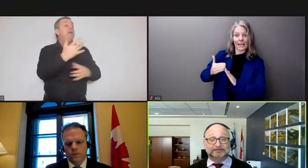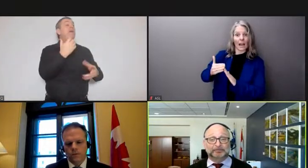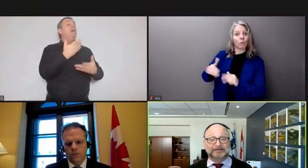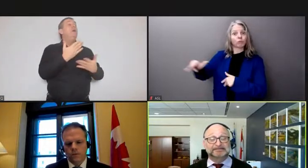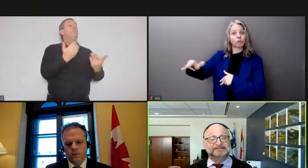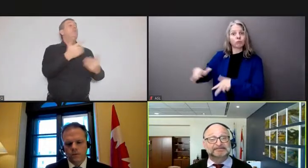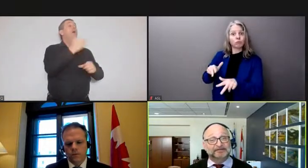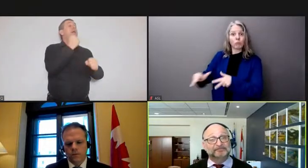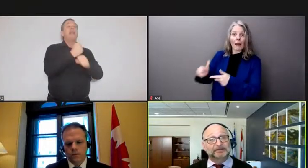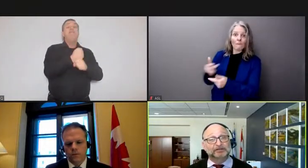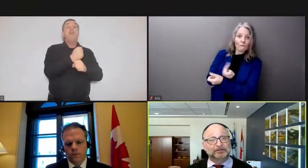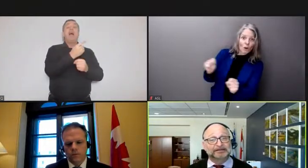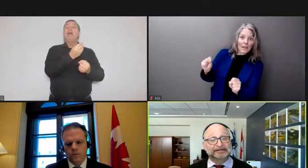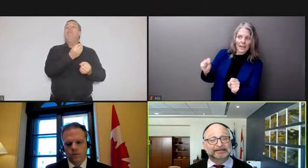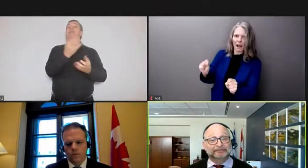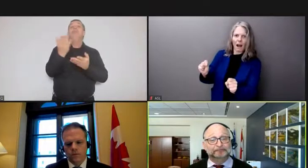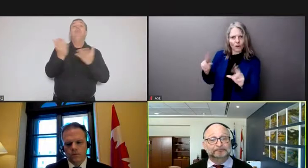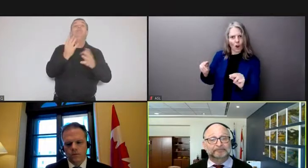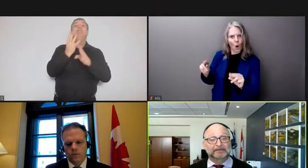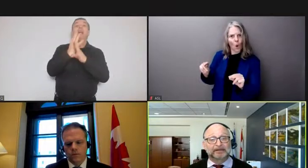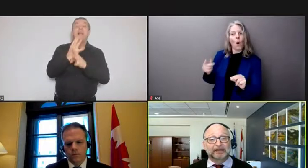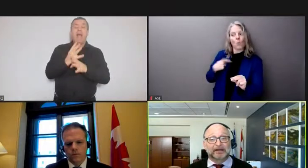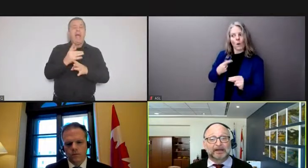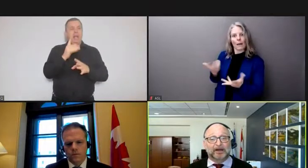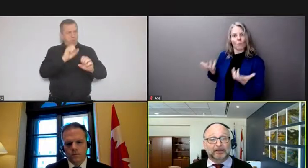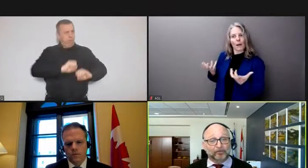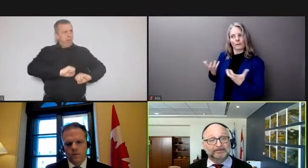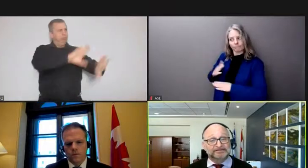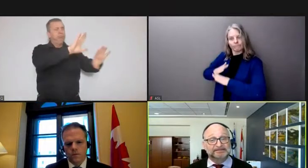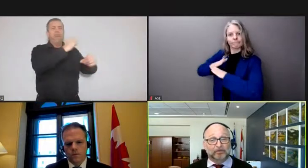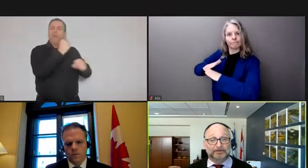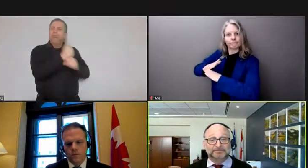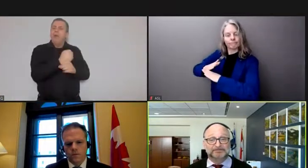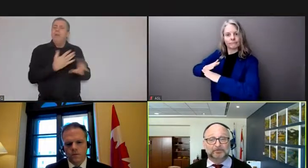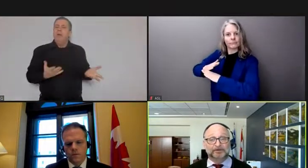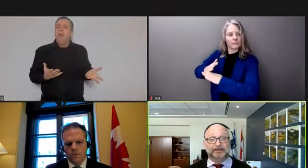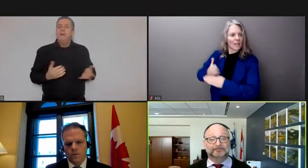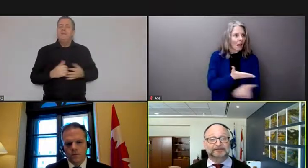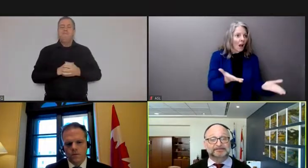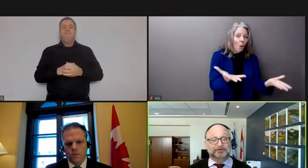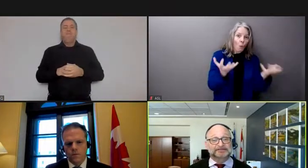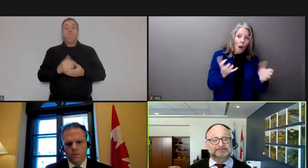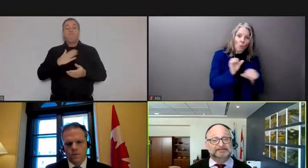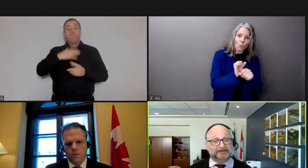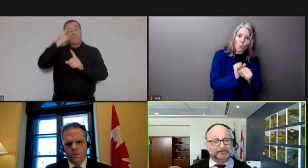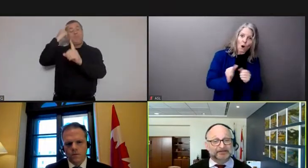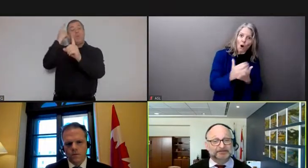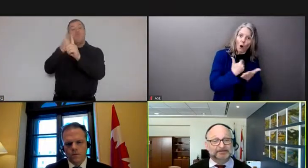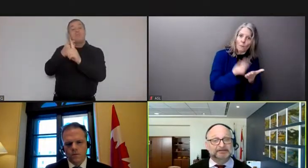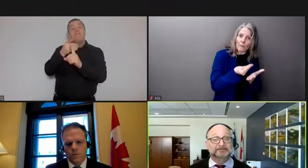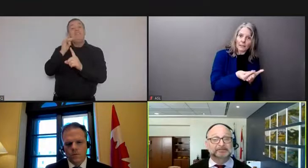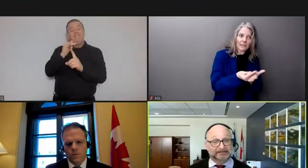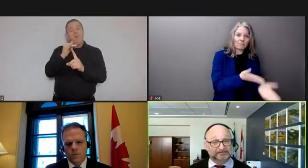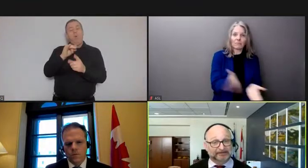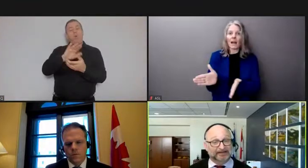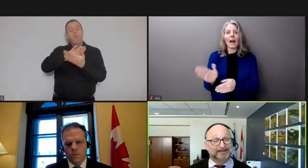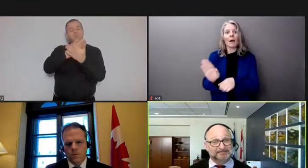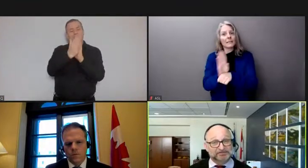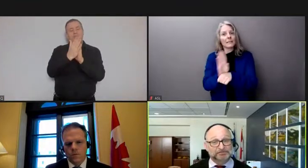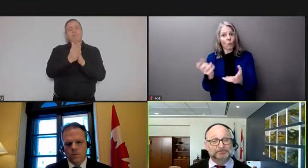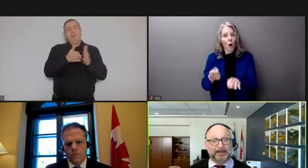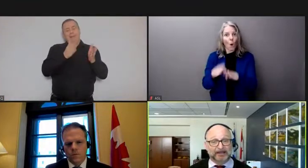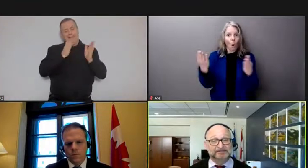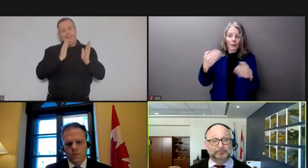entreprises de servir leurs clients our goal is to see order restored and for this emergency declaration to be lifted